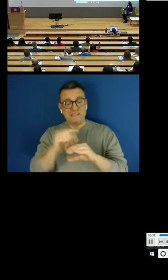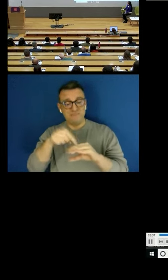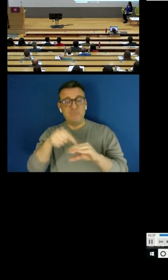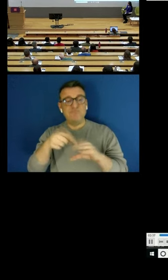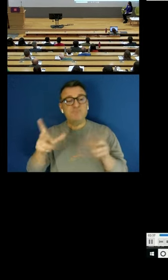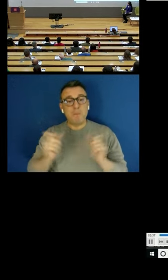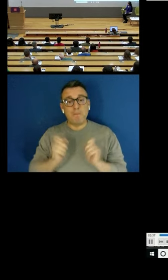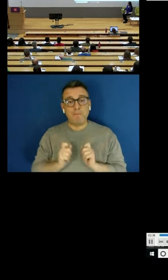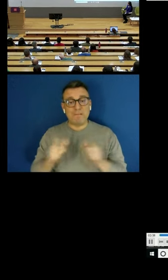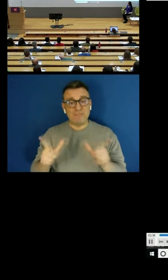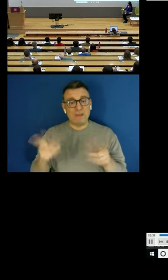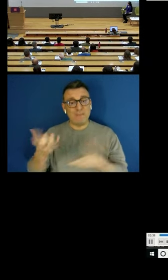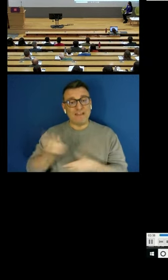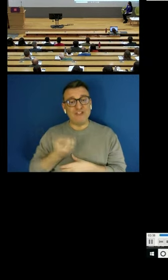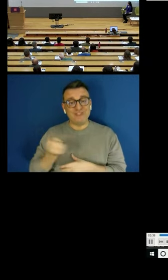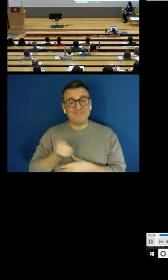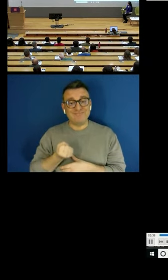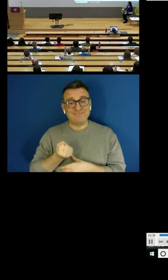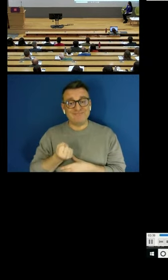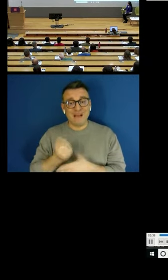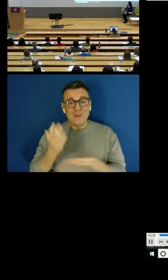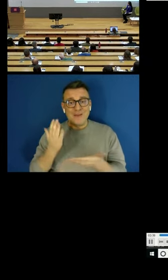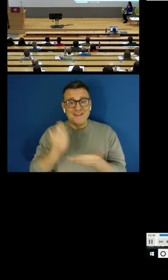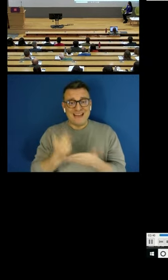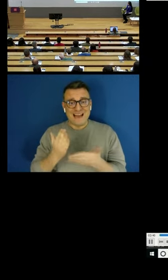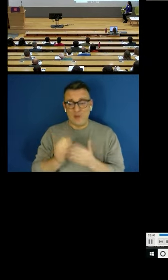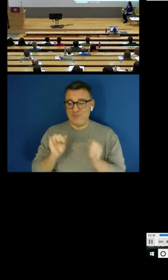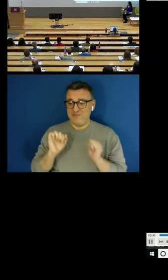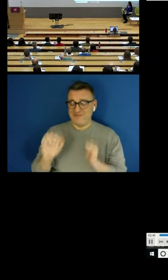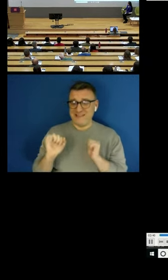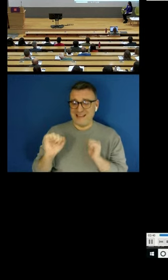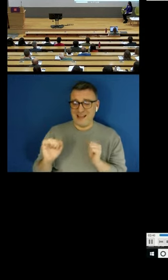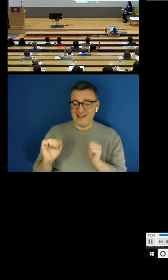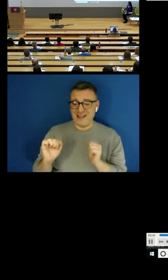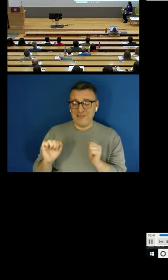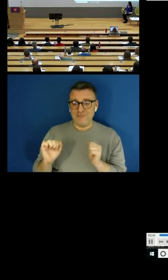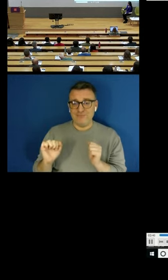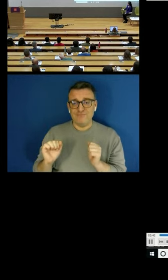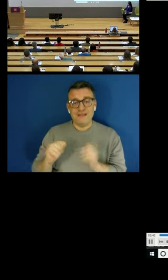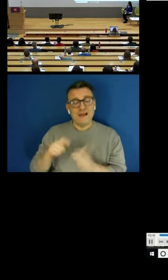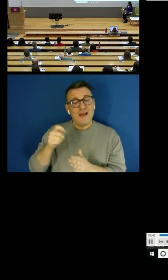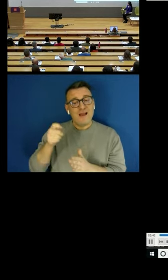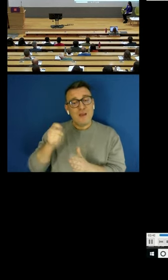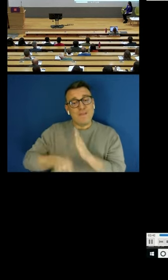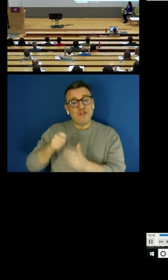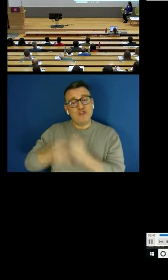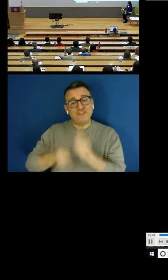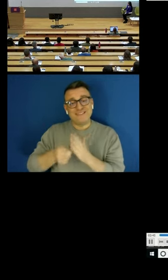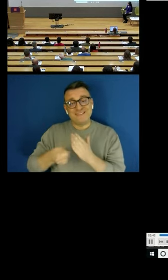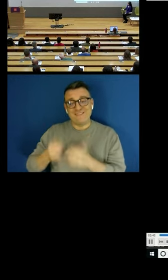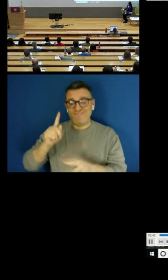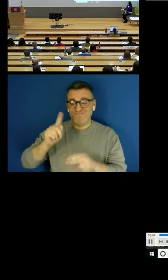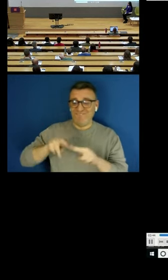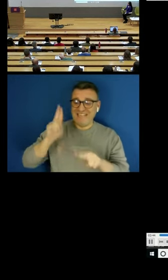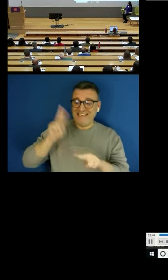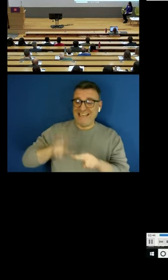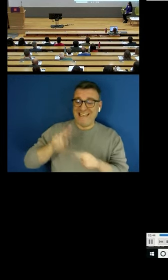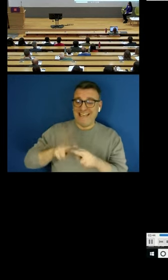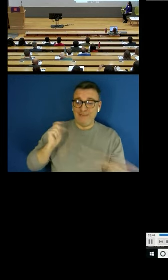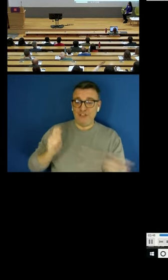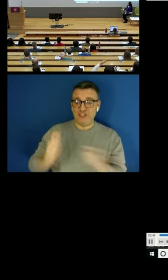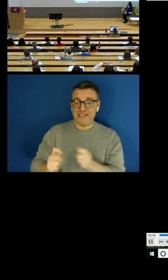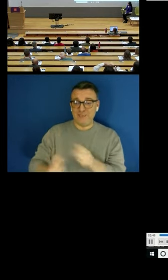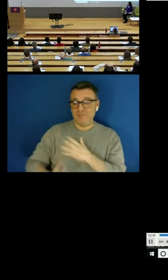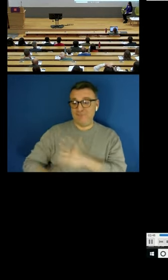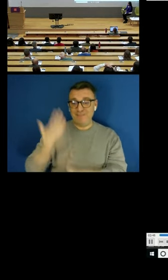changed the structure of commission fees. Before there was 25 percent fixed rate